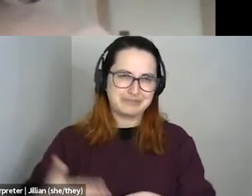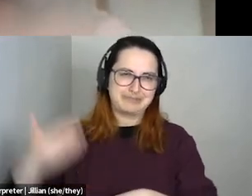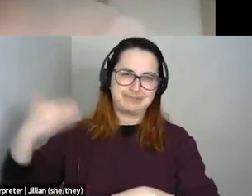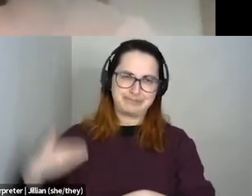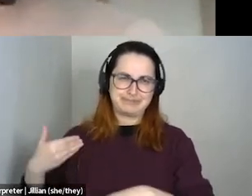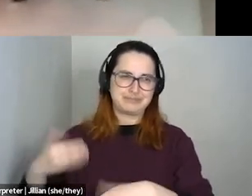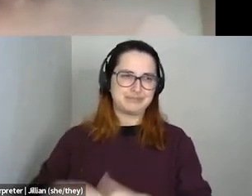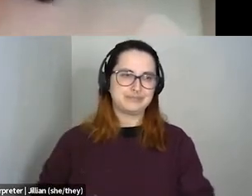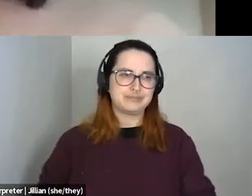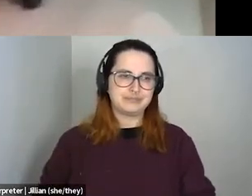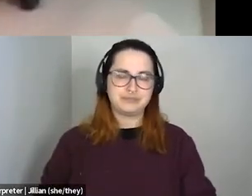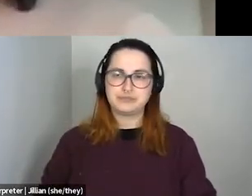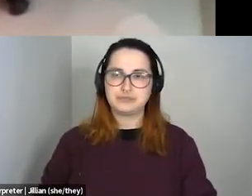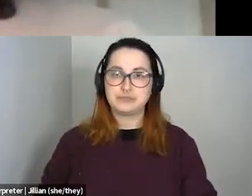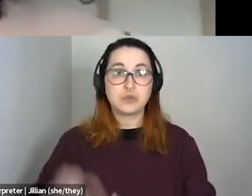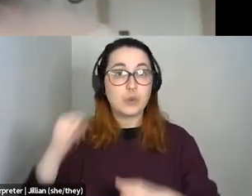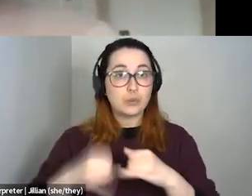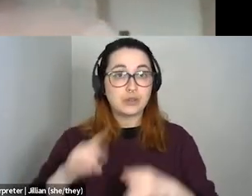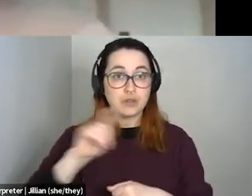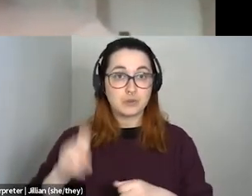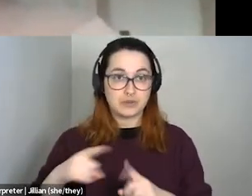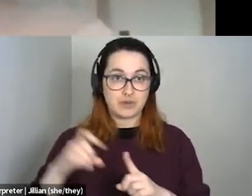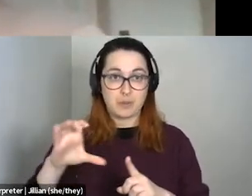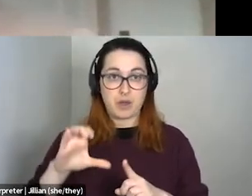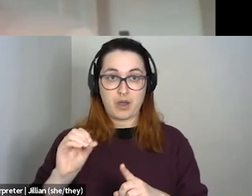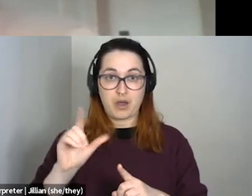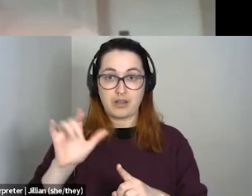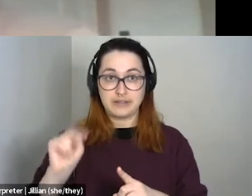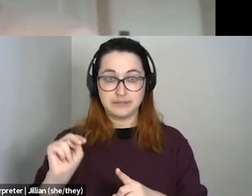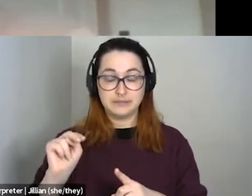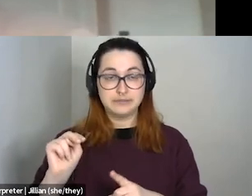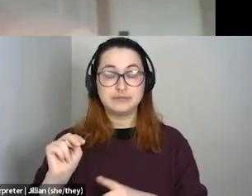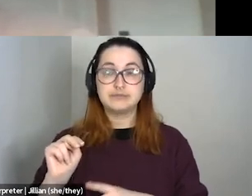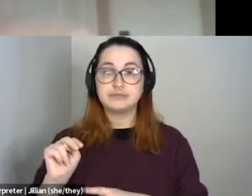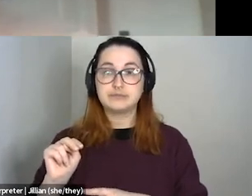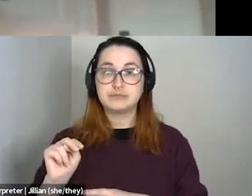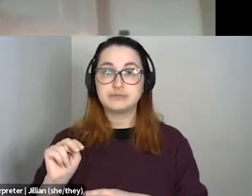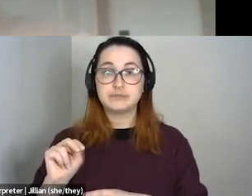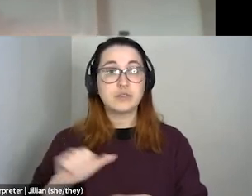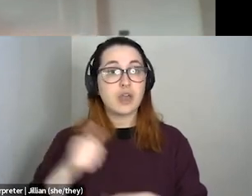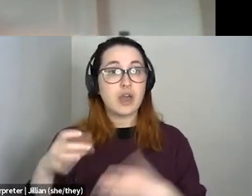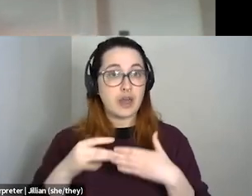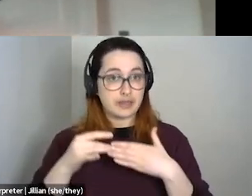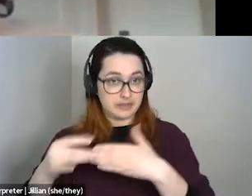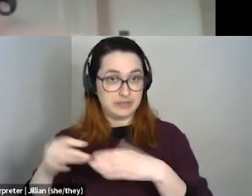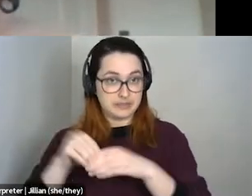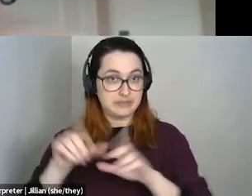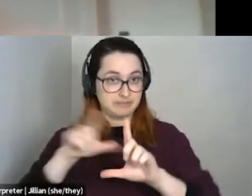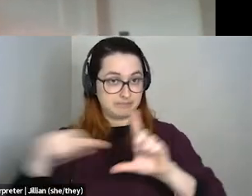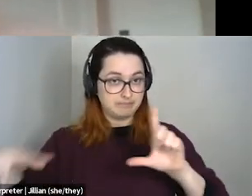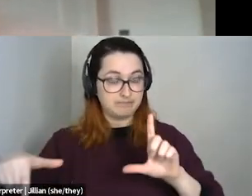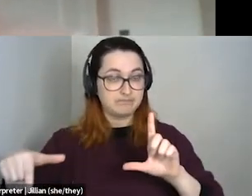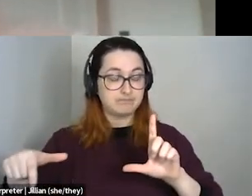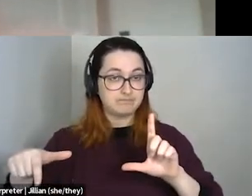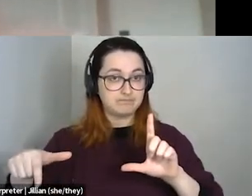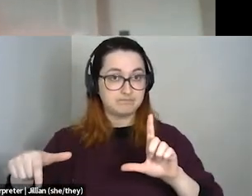Anyway, uh, last question from Colin. Um, how can other leaders in the 2SLGBTQIA plus in